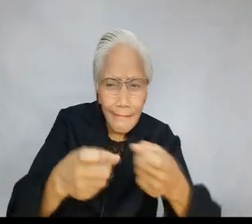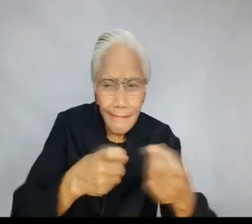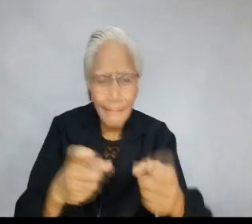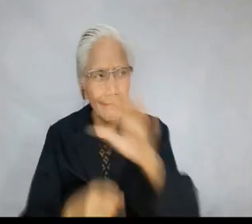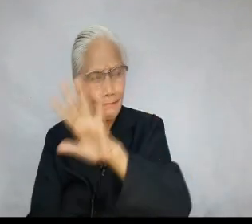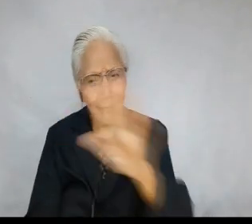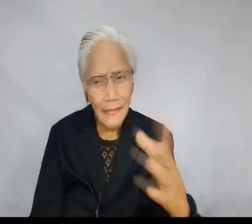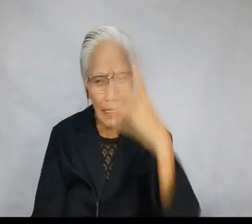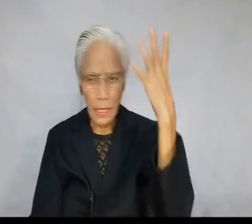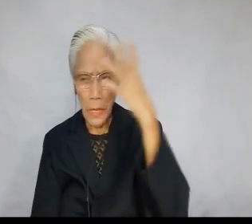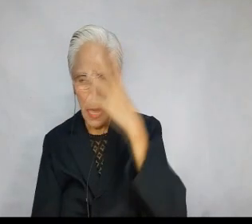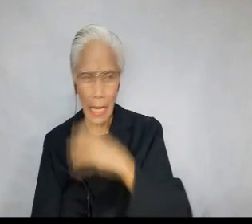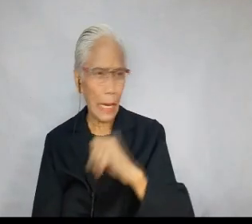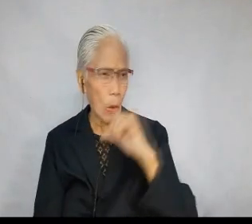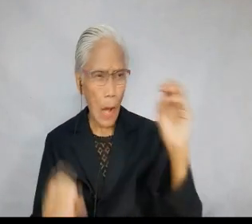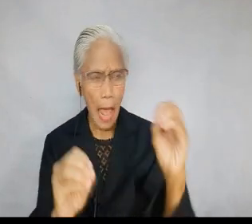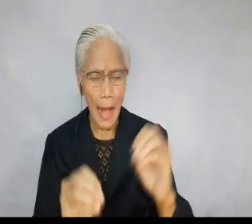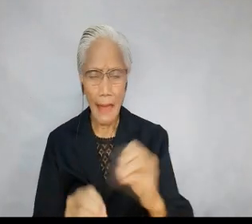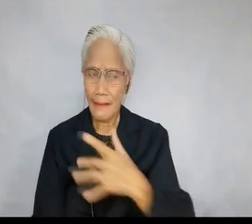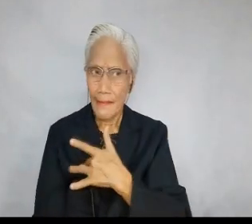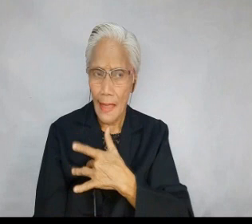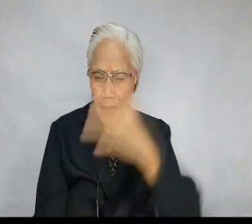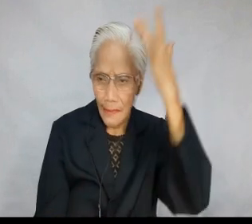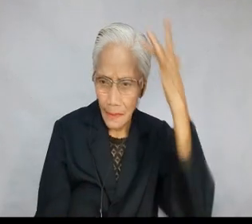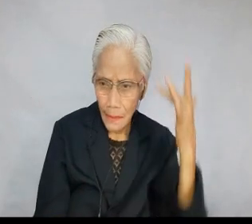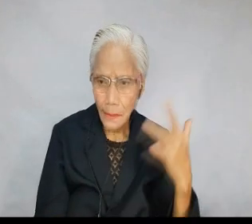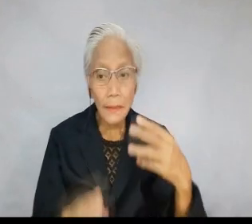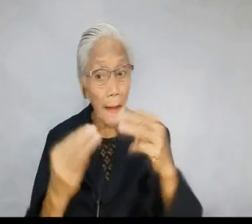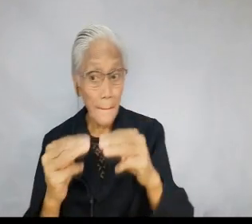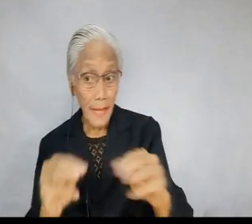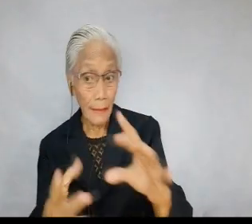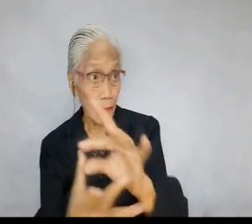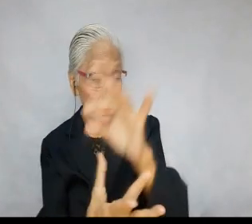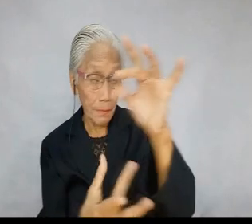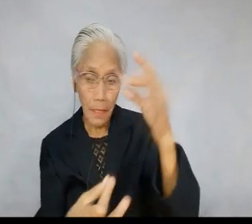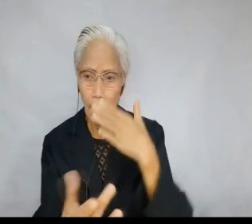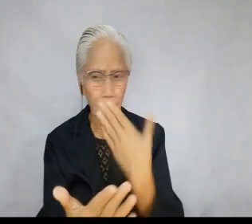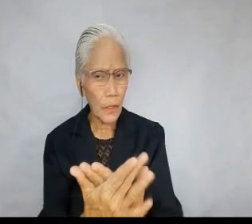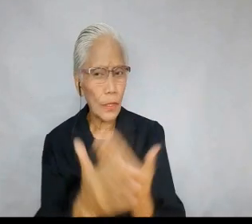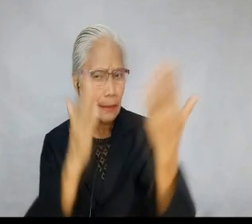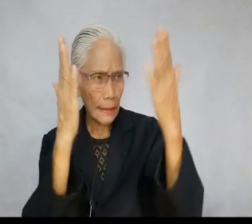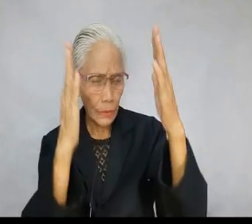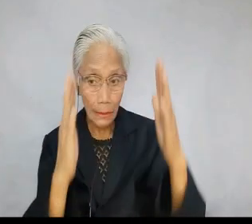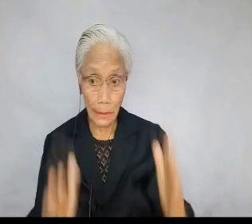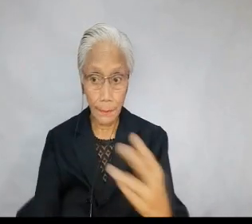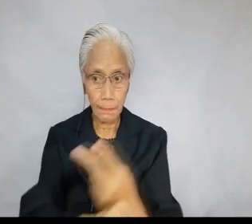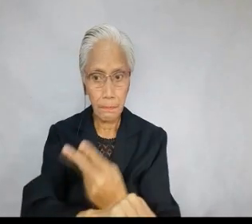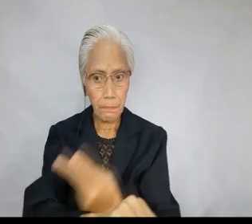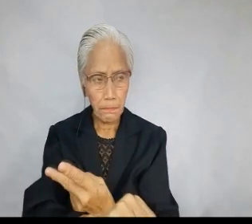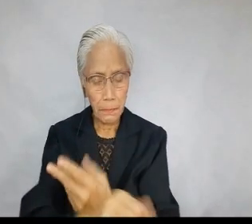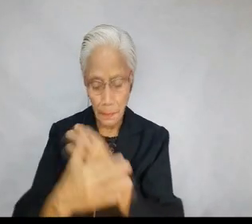under their care, silent victims of their manipulation, their violent anger and their insensitivity. 36. May the spirit of good